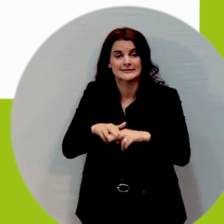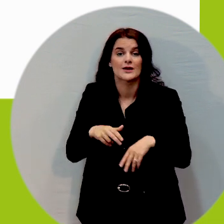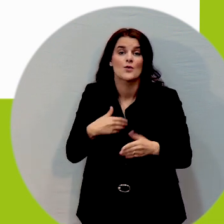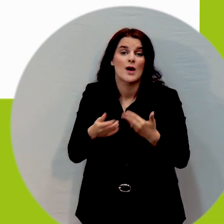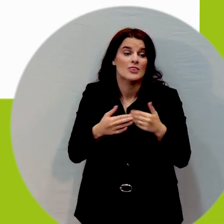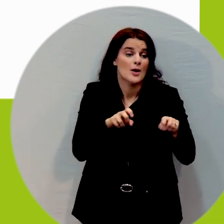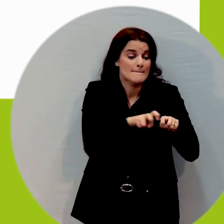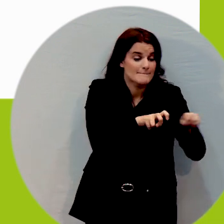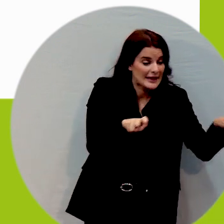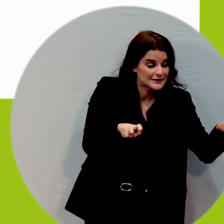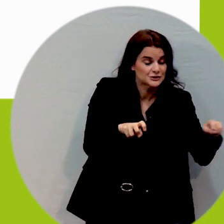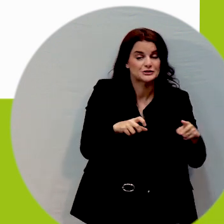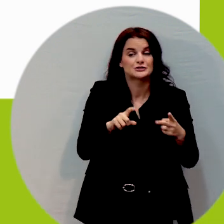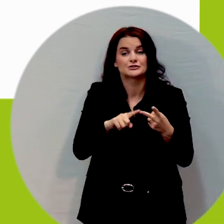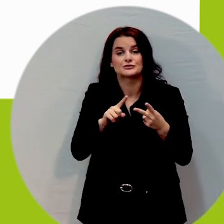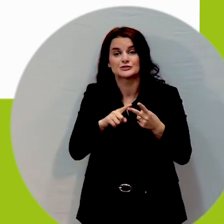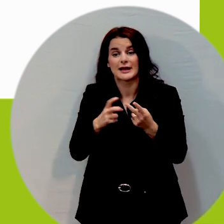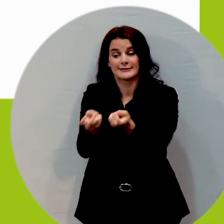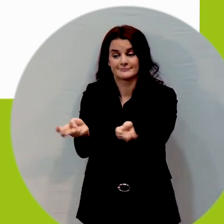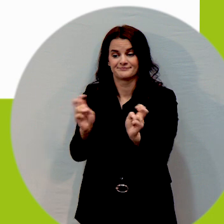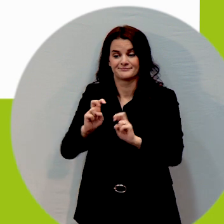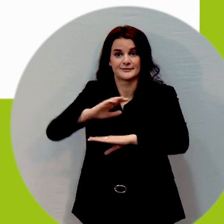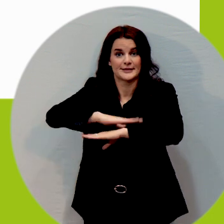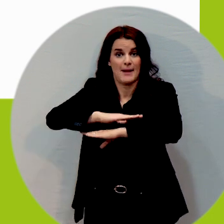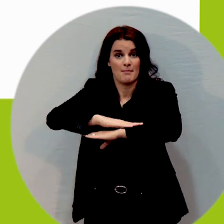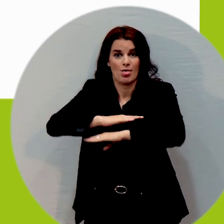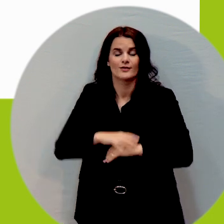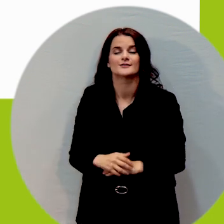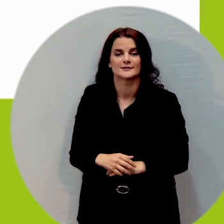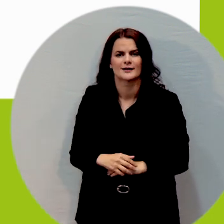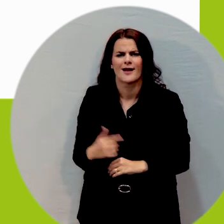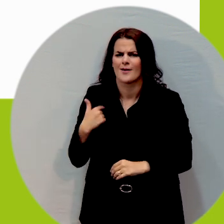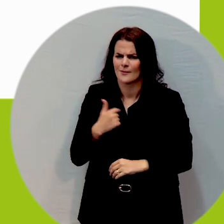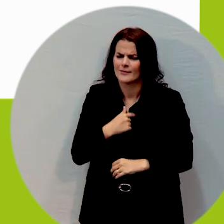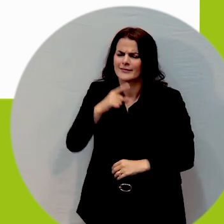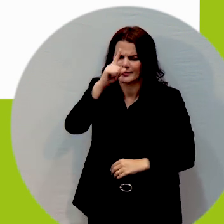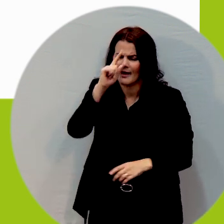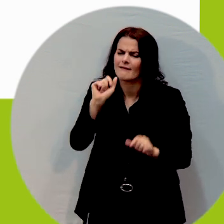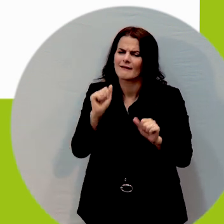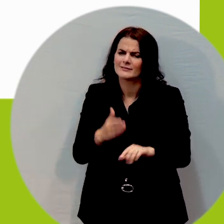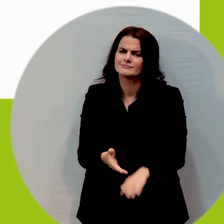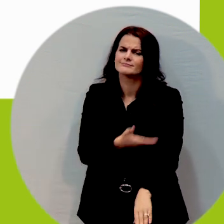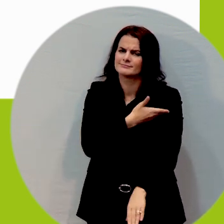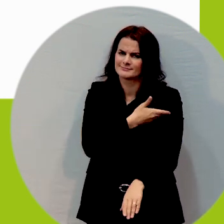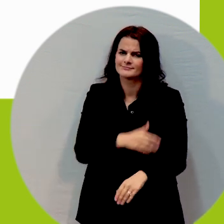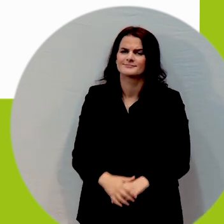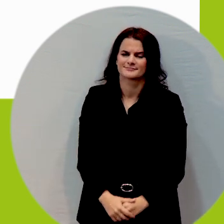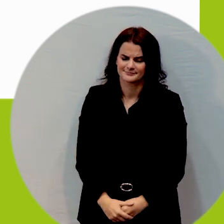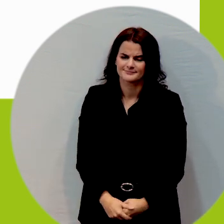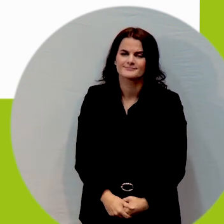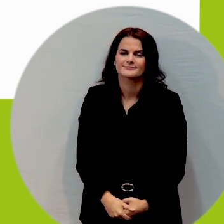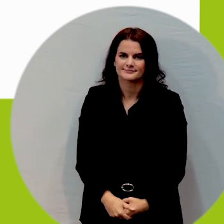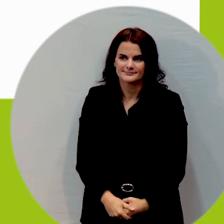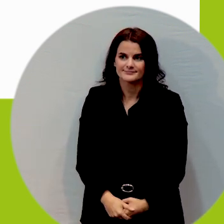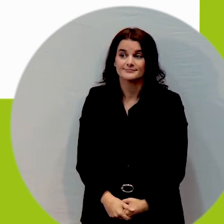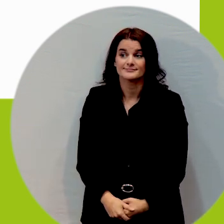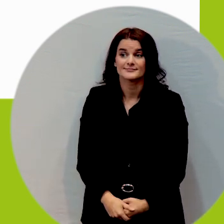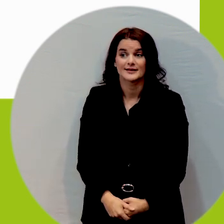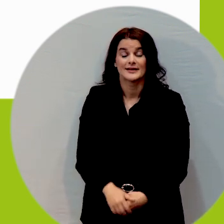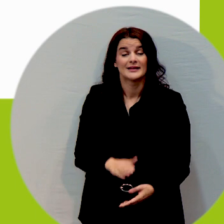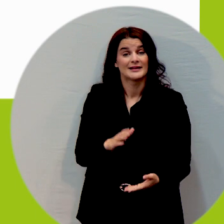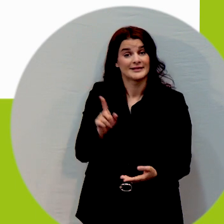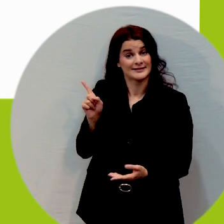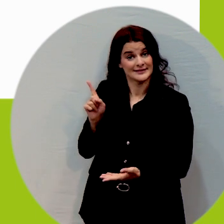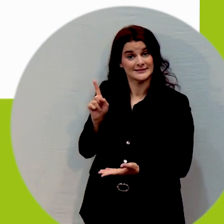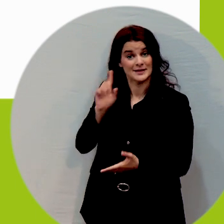tables we think that these could be updated particularly here in this photograph